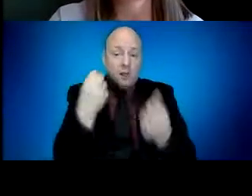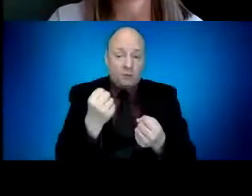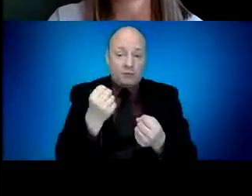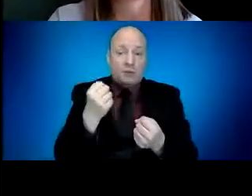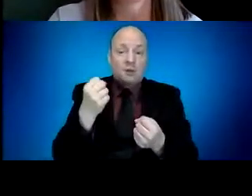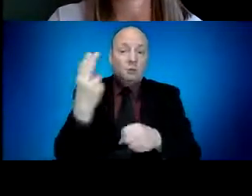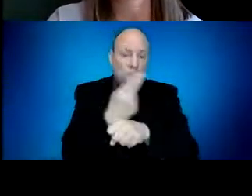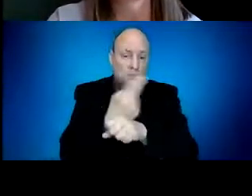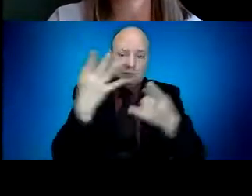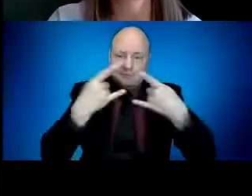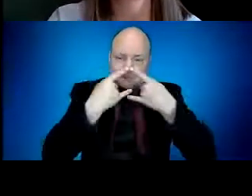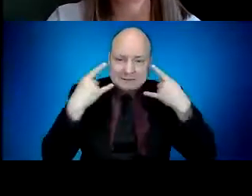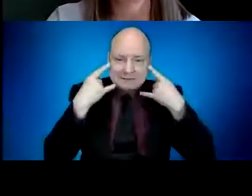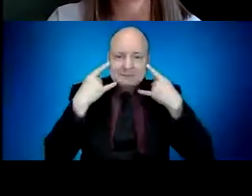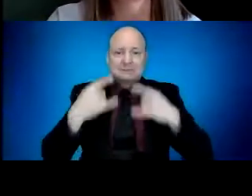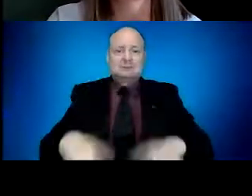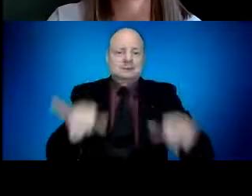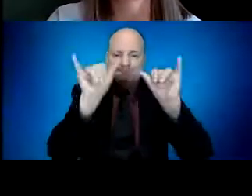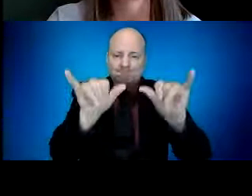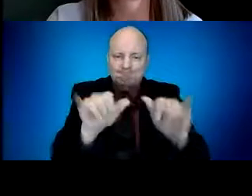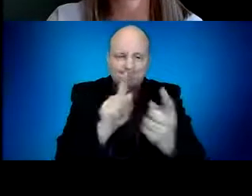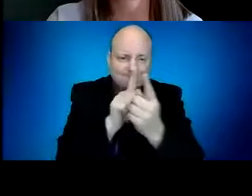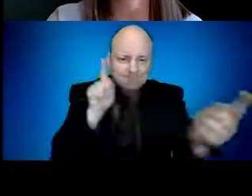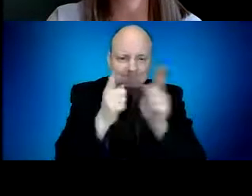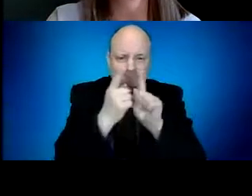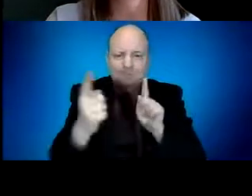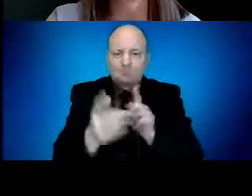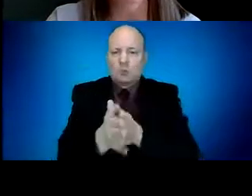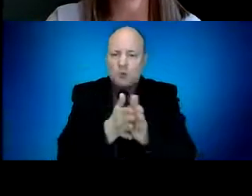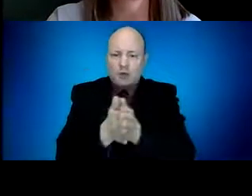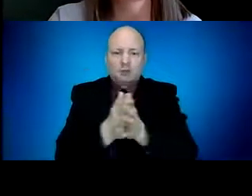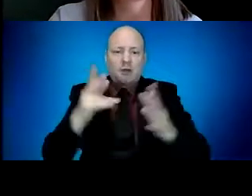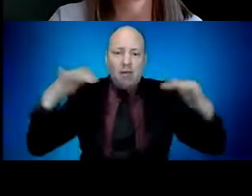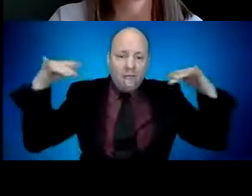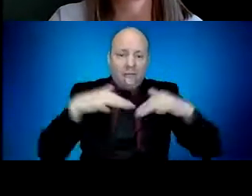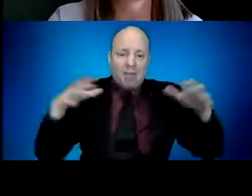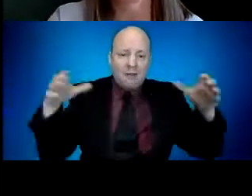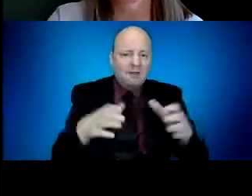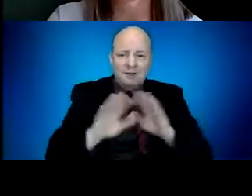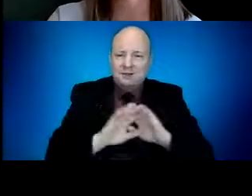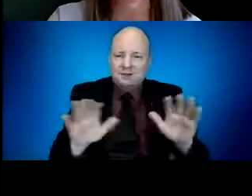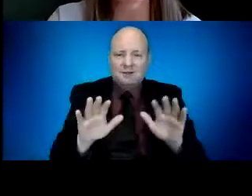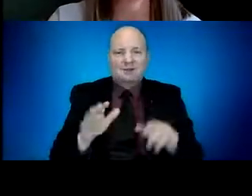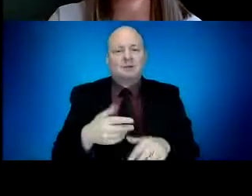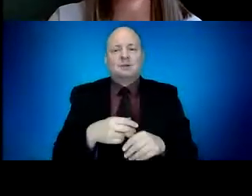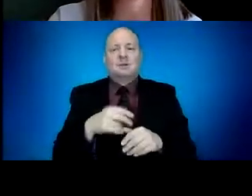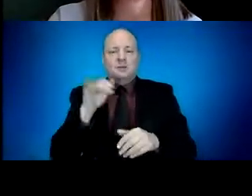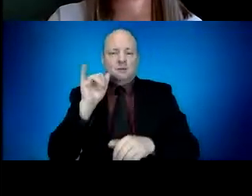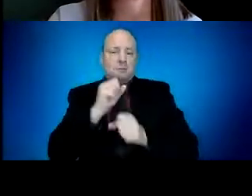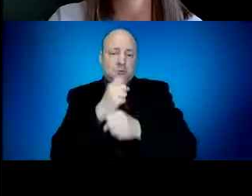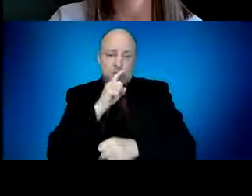distancing, and avoiding social gatherings, as well as vaccination. I urge all